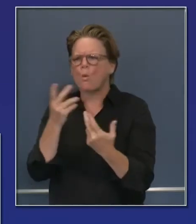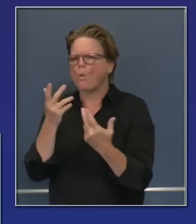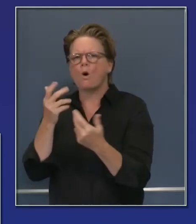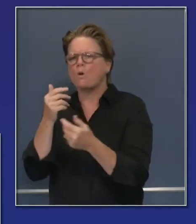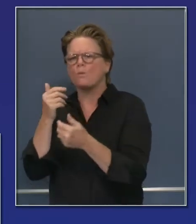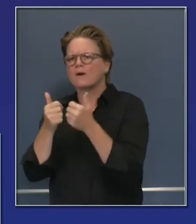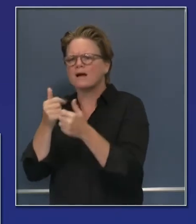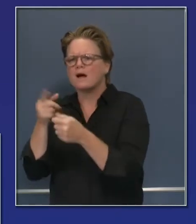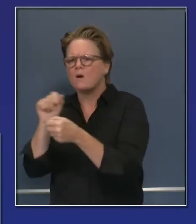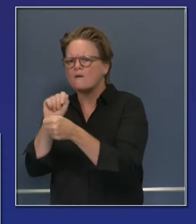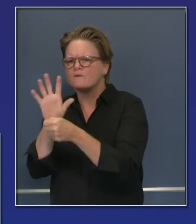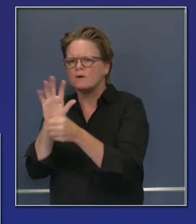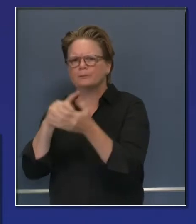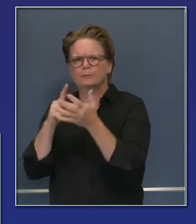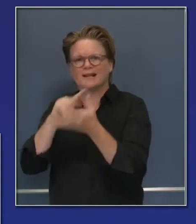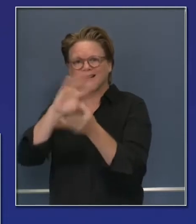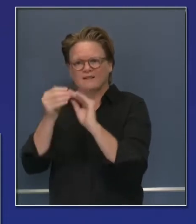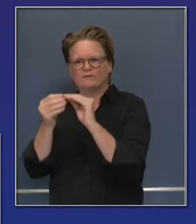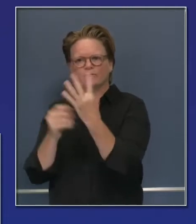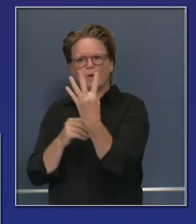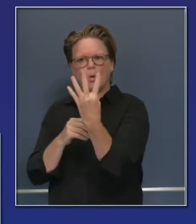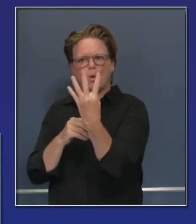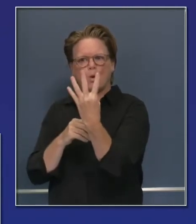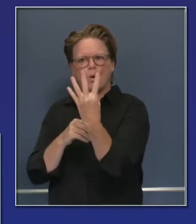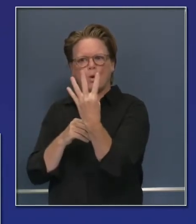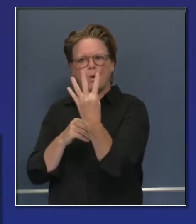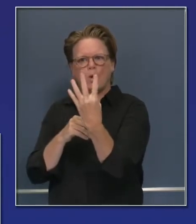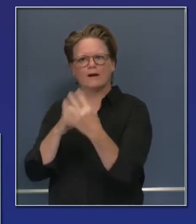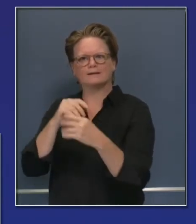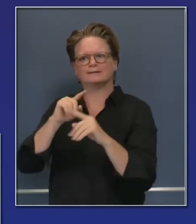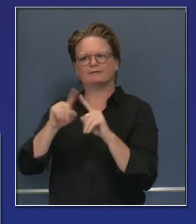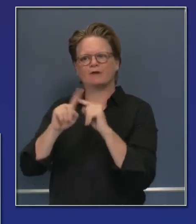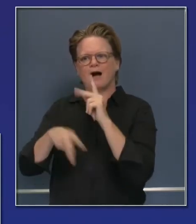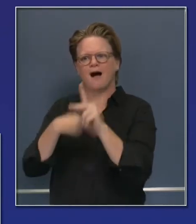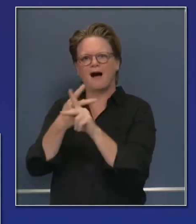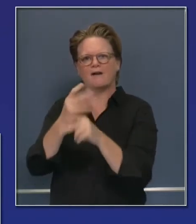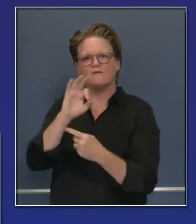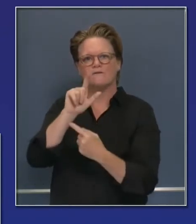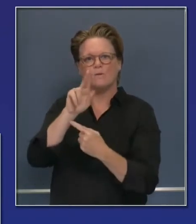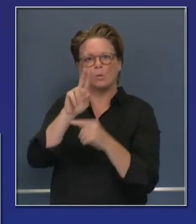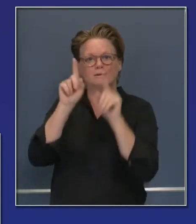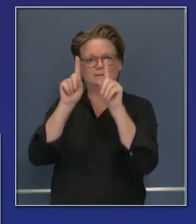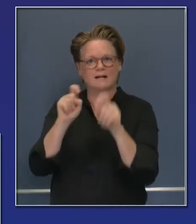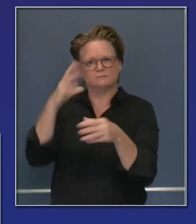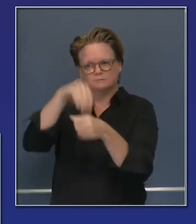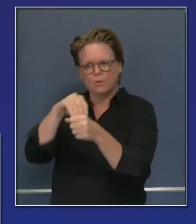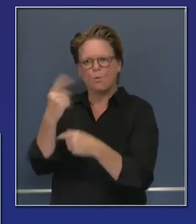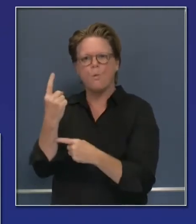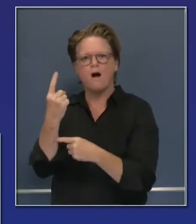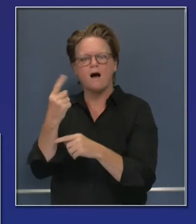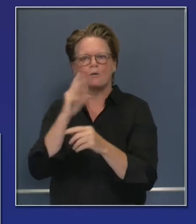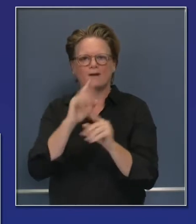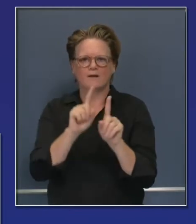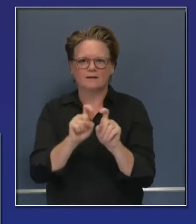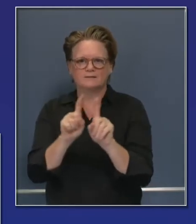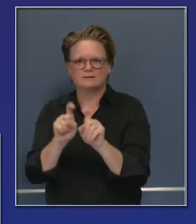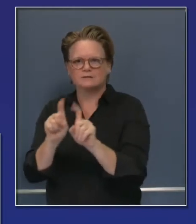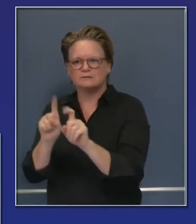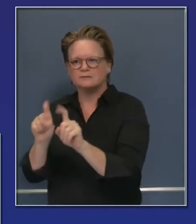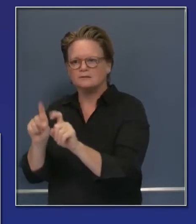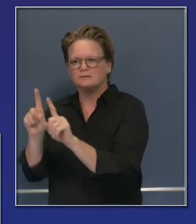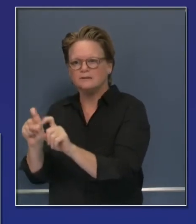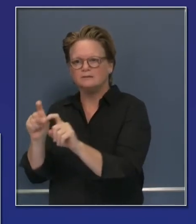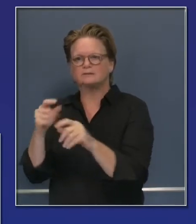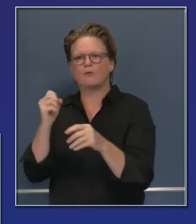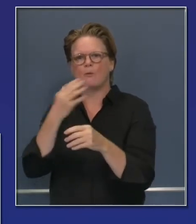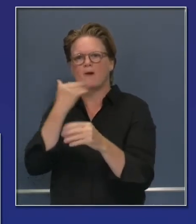have genomics upgrades and pooled testing upgrades as well. All the areas where we're trying to push the envelope, where we see the